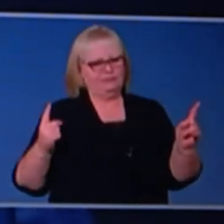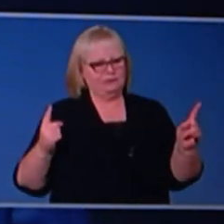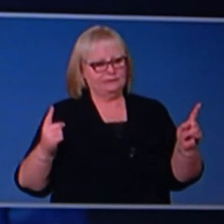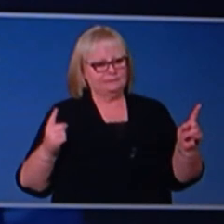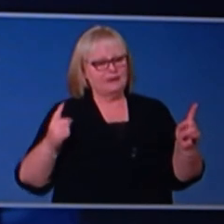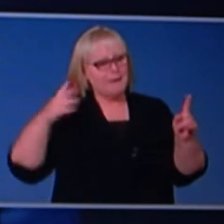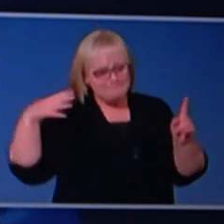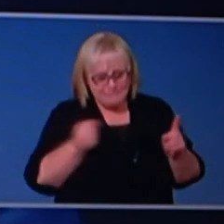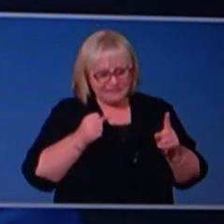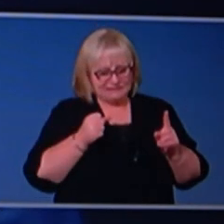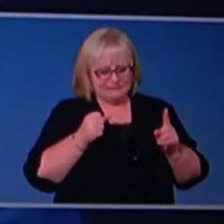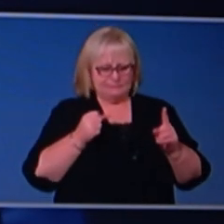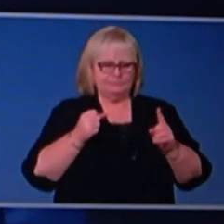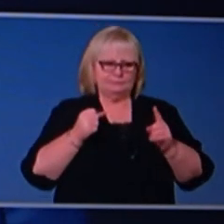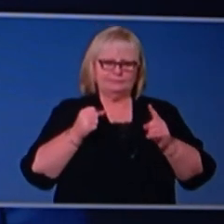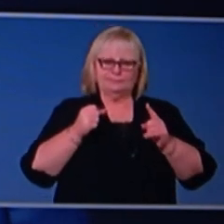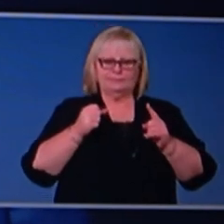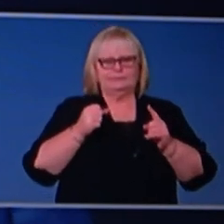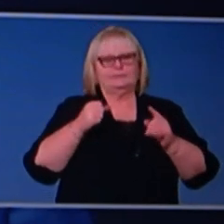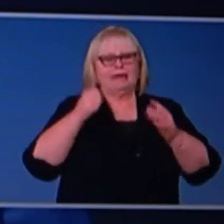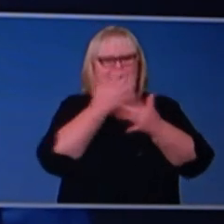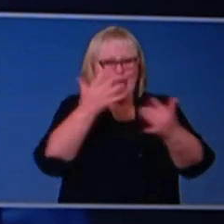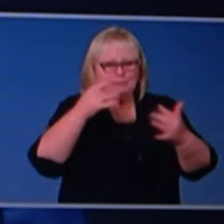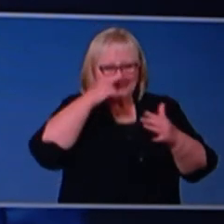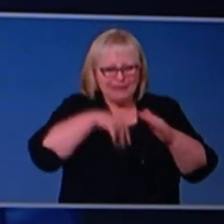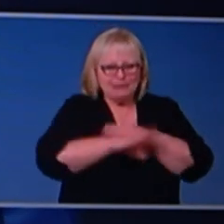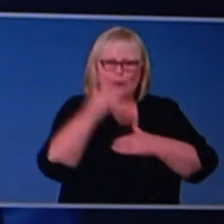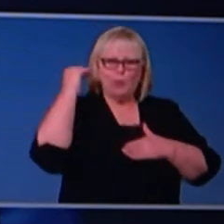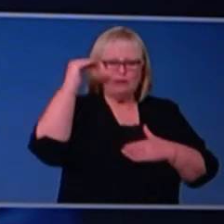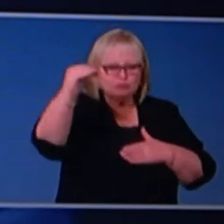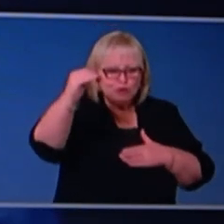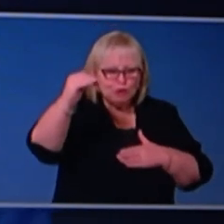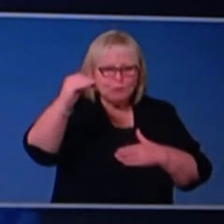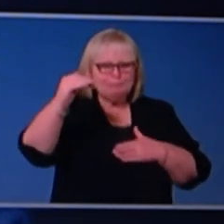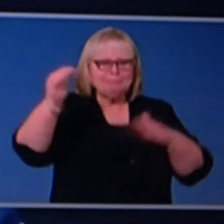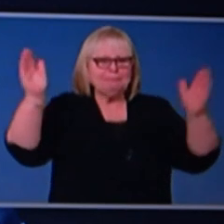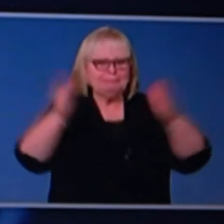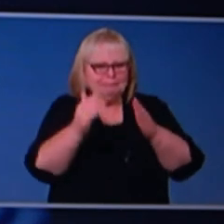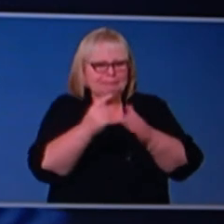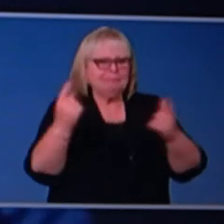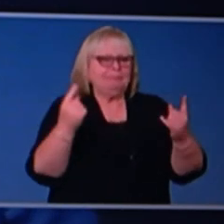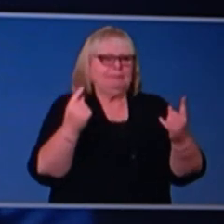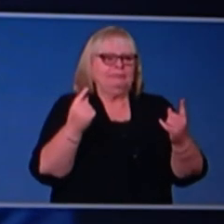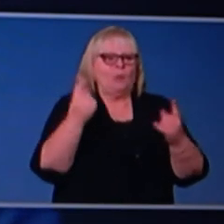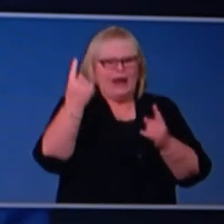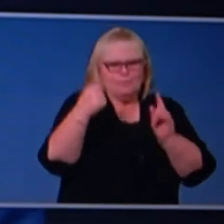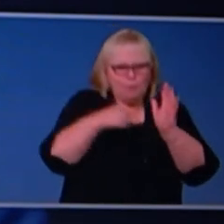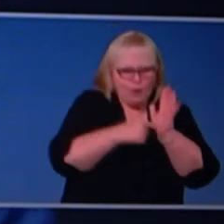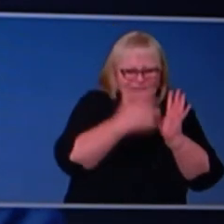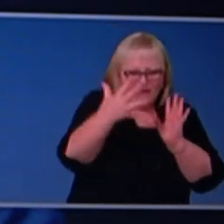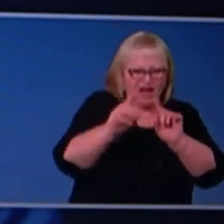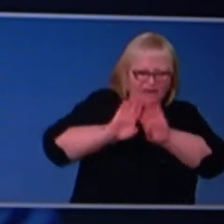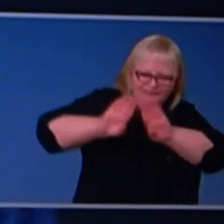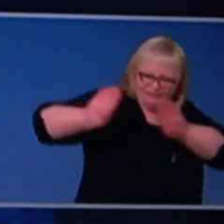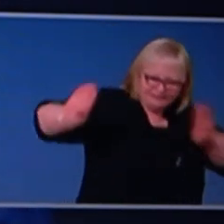room density measures. We'll have to practice that keeping at least one and a half meters apart from each other where possible.